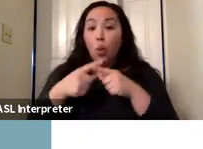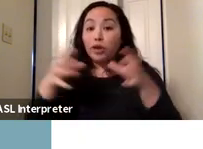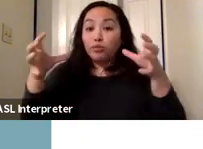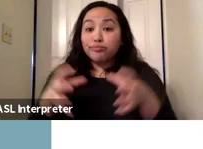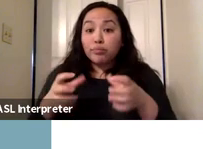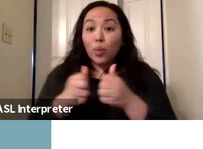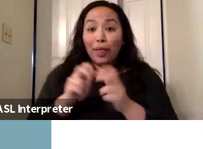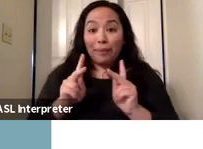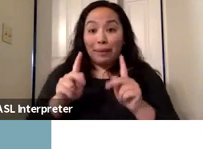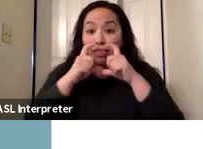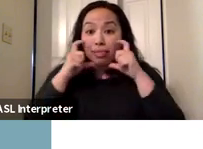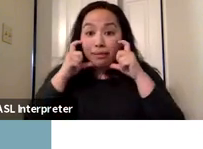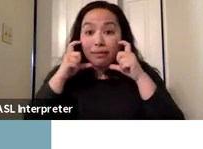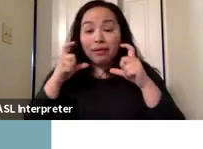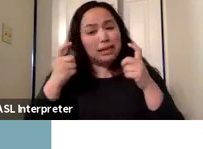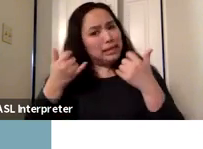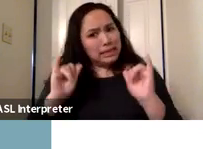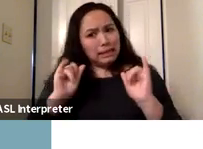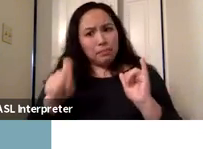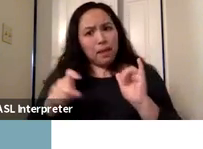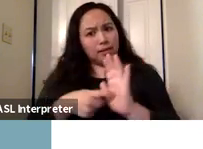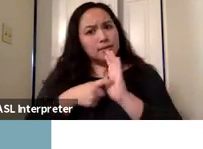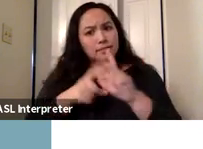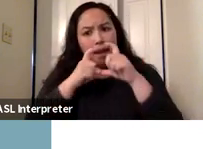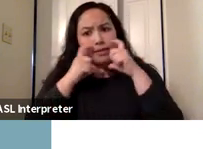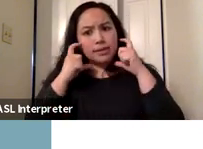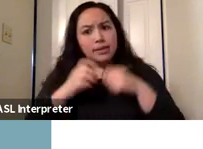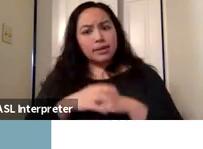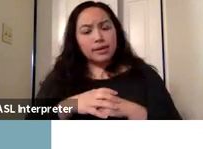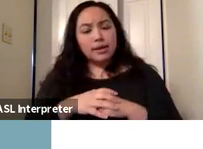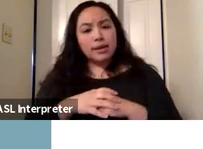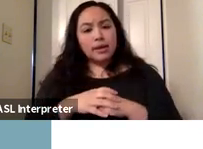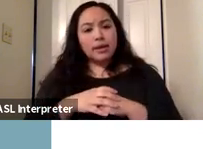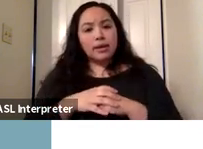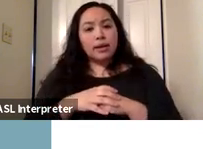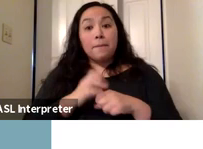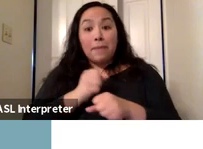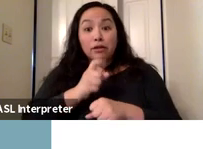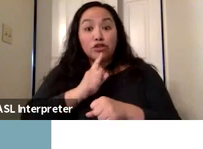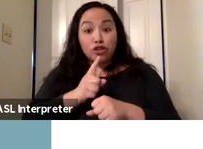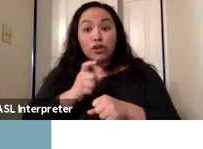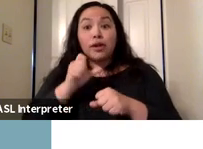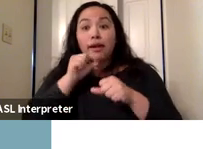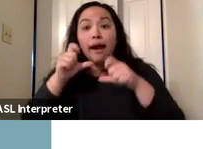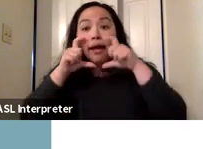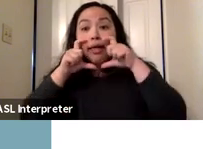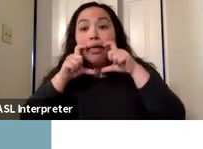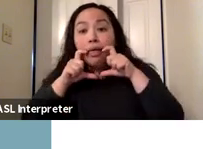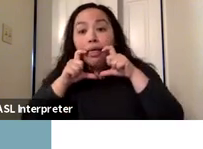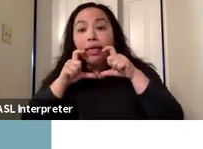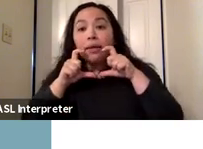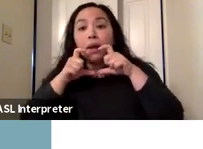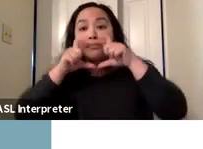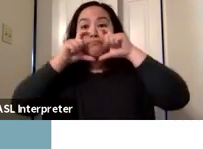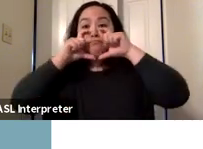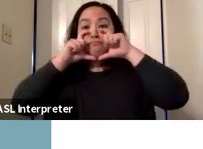situations, you still have to wear a face covering. Make sure it's over your nose and mouth keep washing your hands